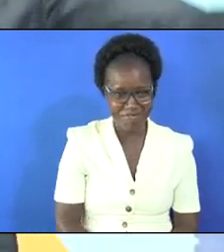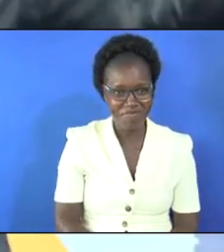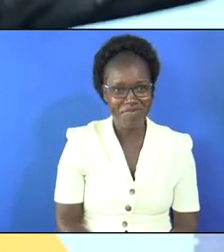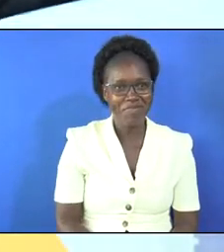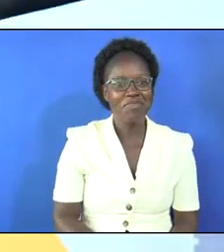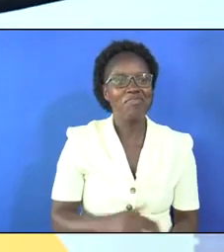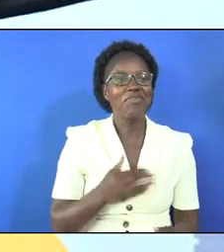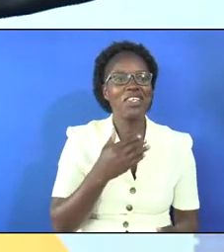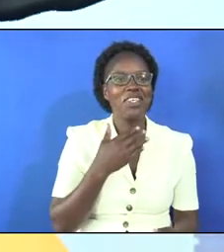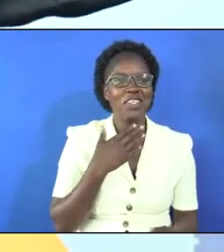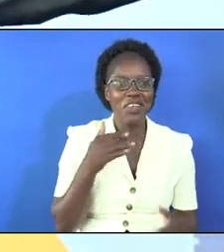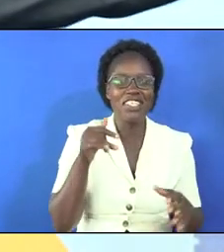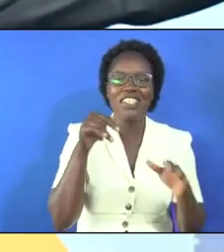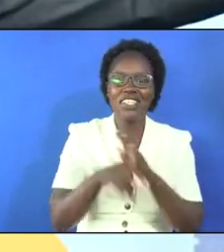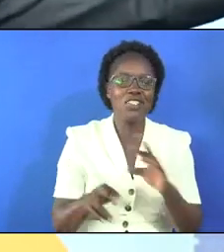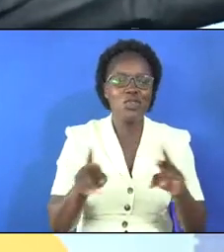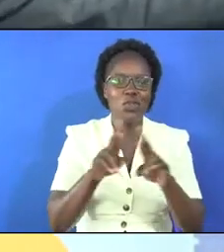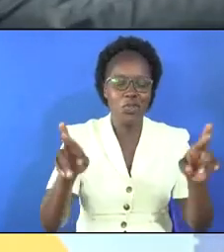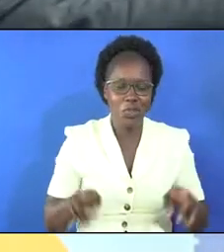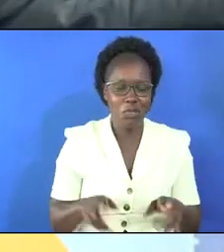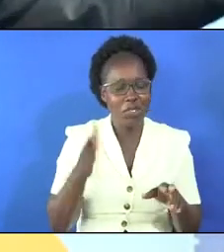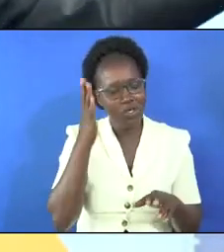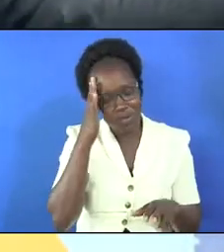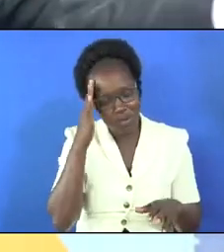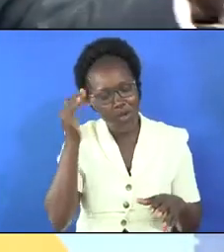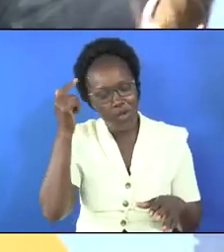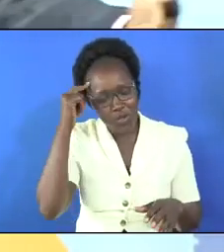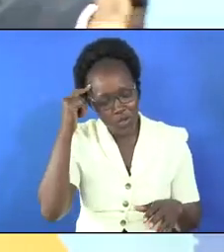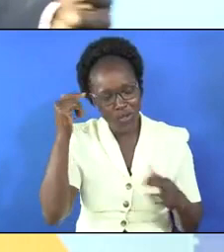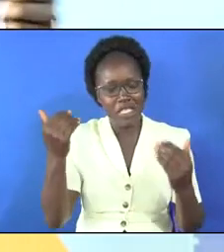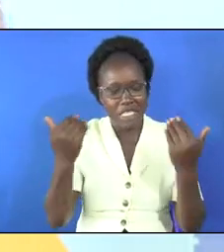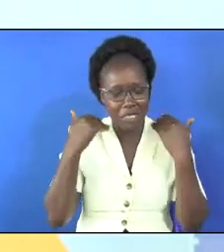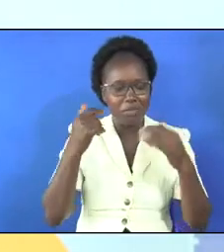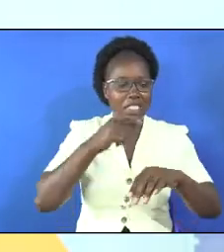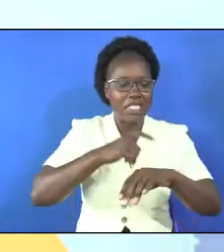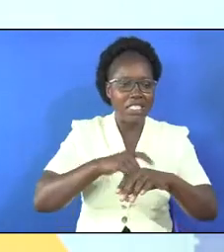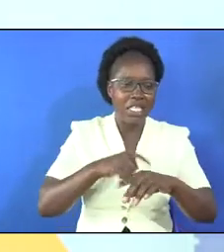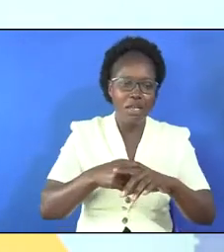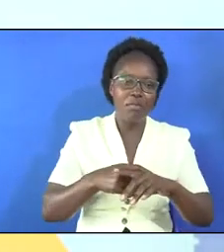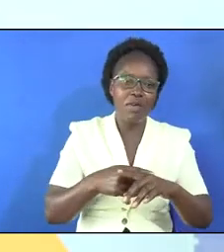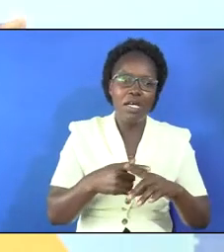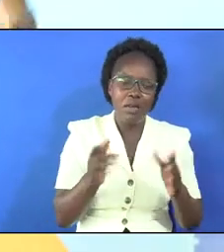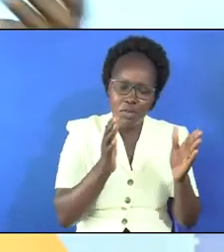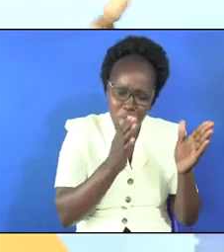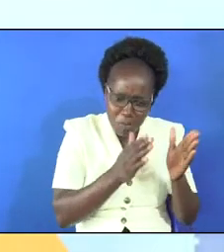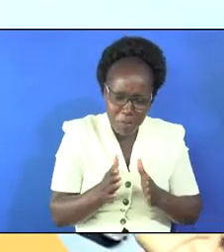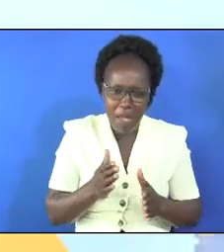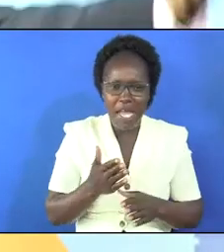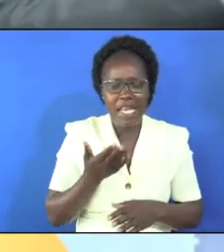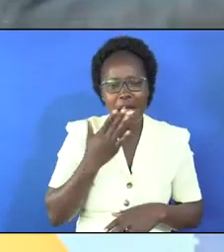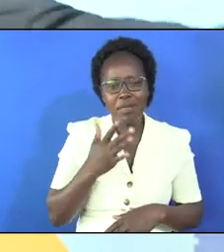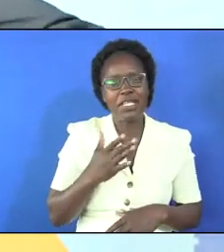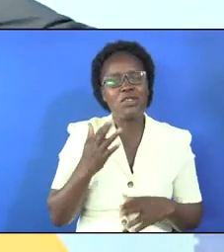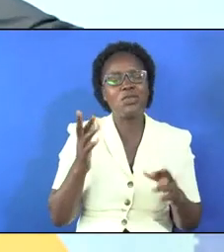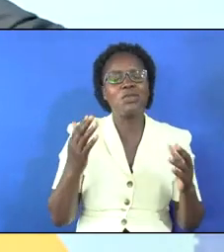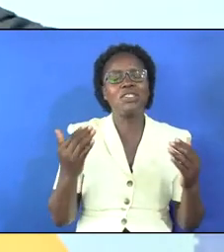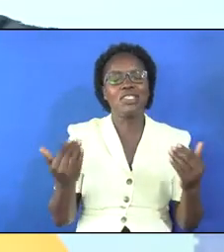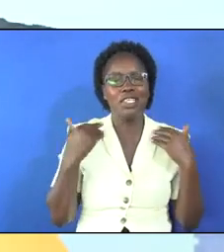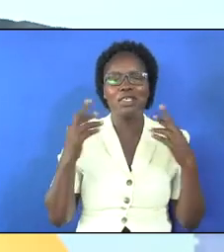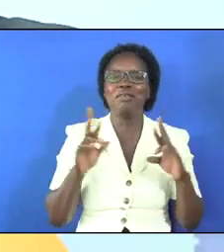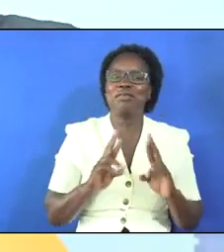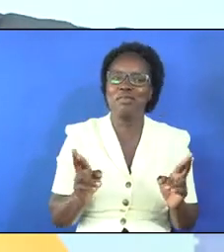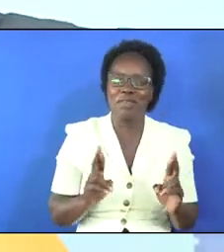you went into your room and you thought it was a sleeping time and you had prepared your appetite to sleep